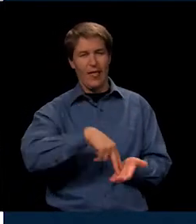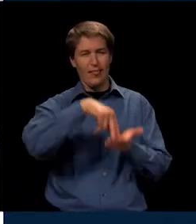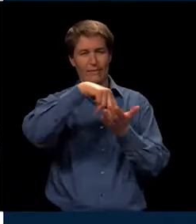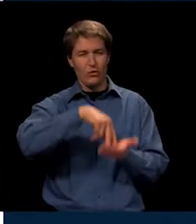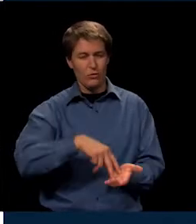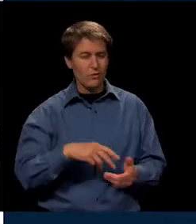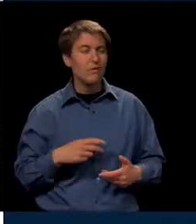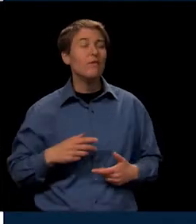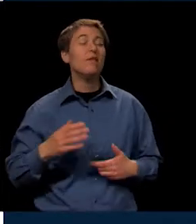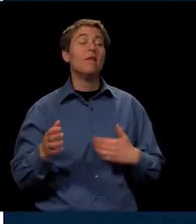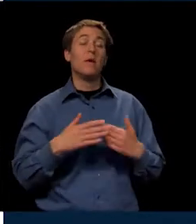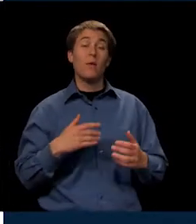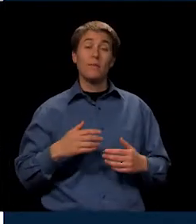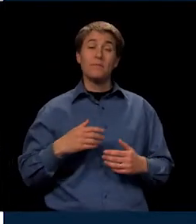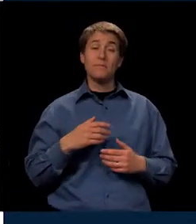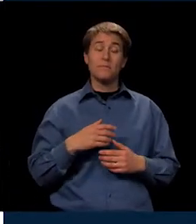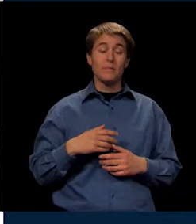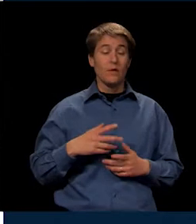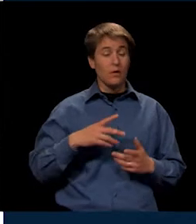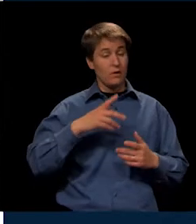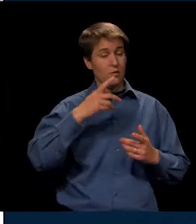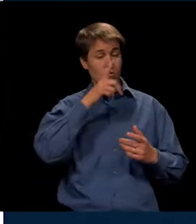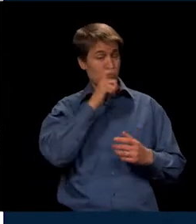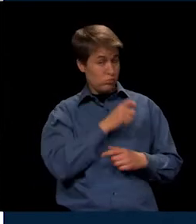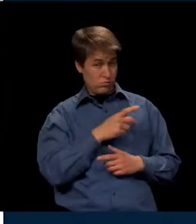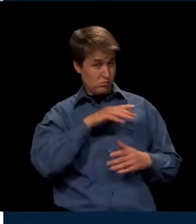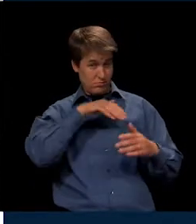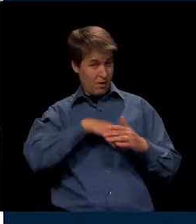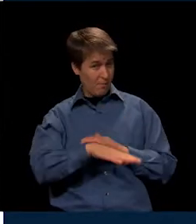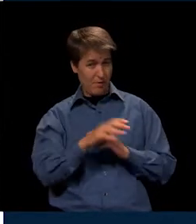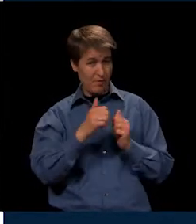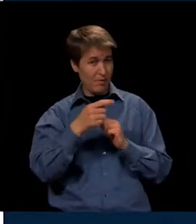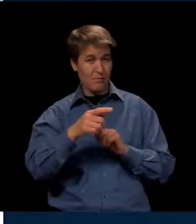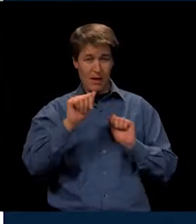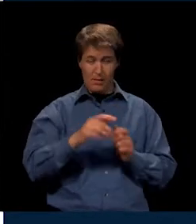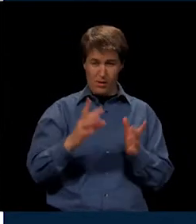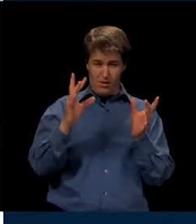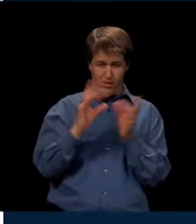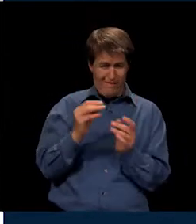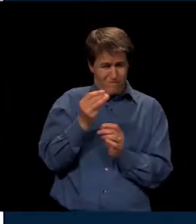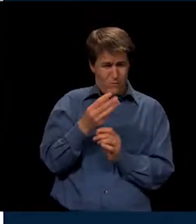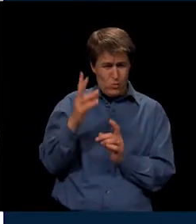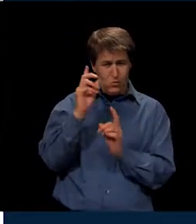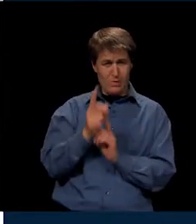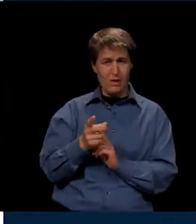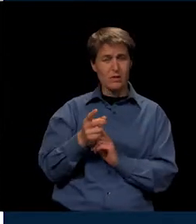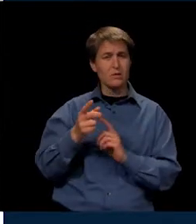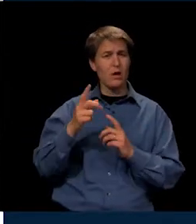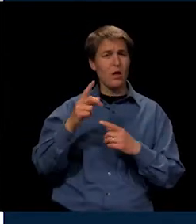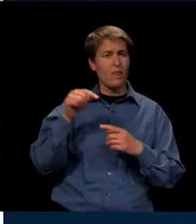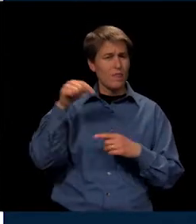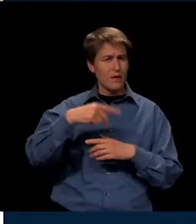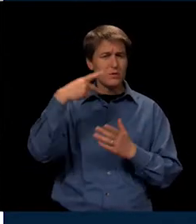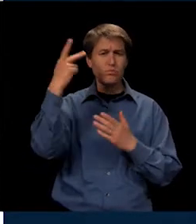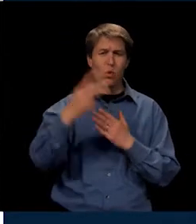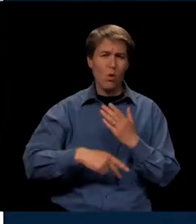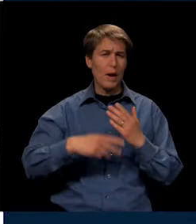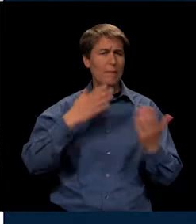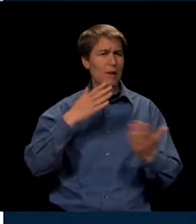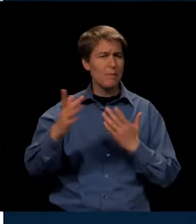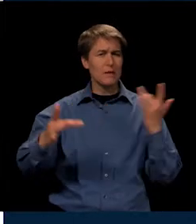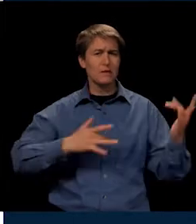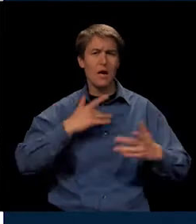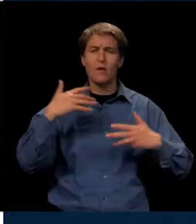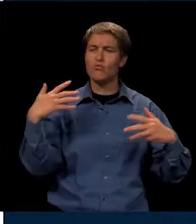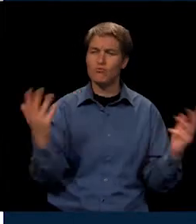and someone that would just happen to get in that elevator with them and be able to say in a few minutes, what is it about this program that might be exciting?